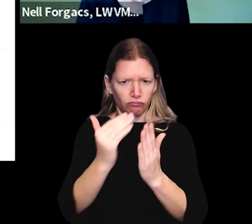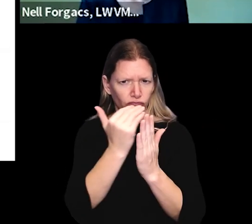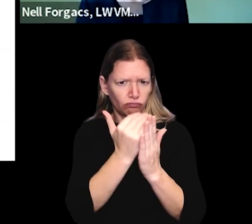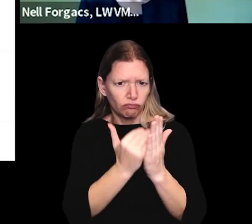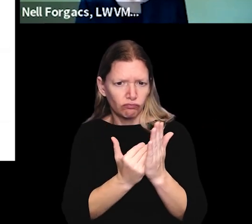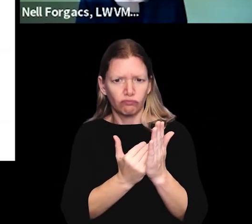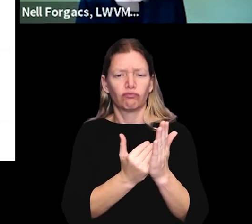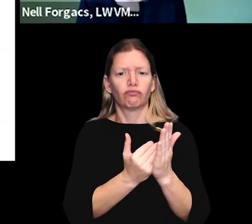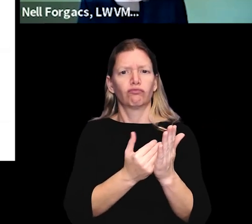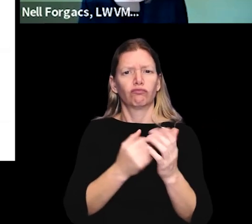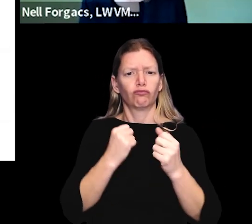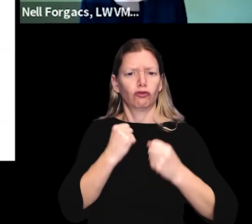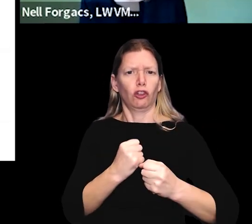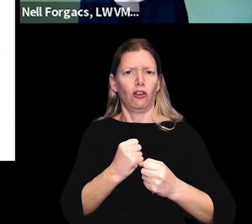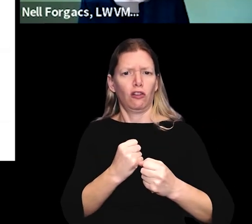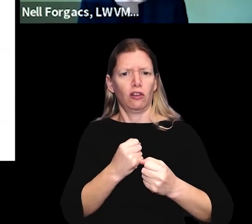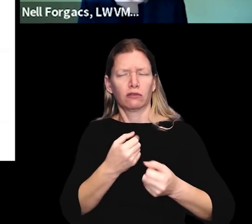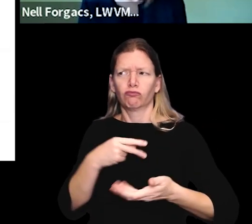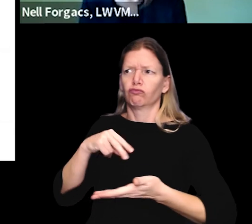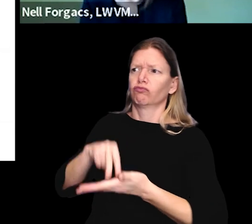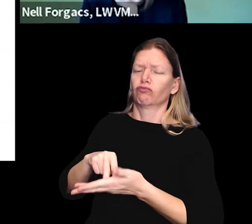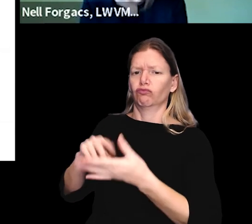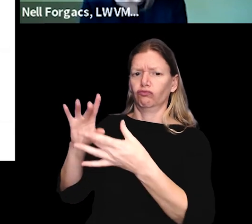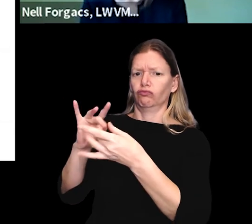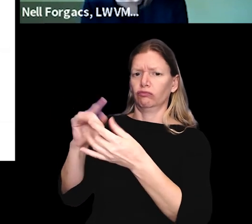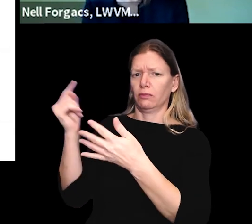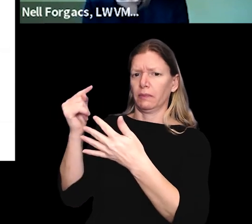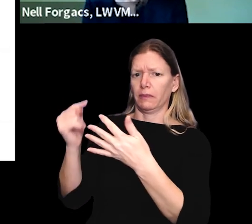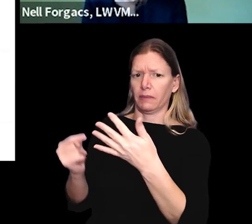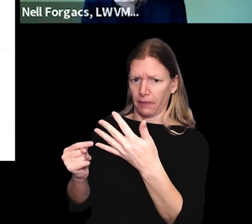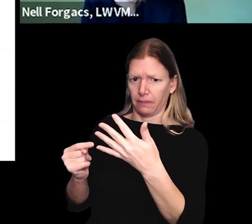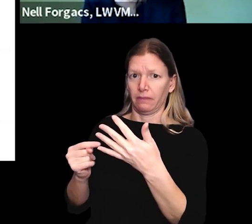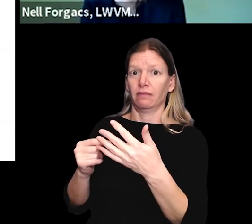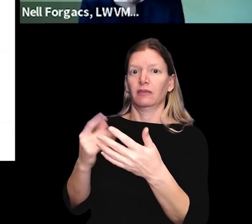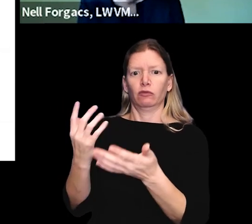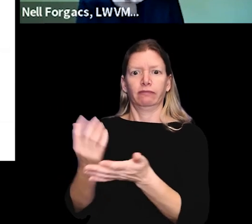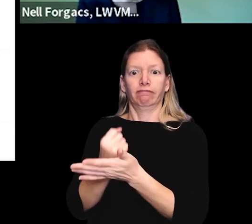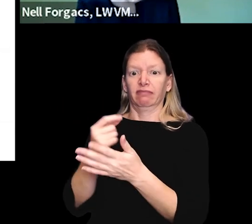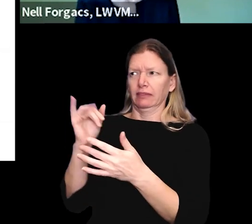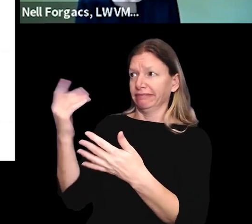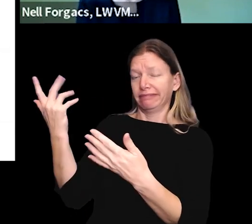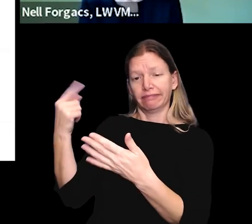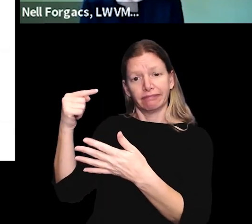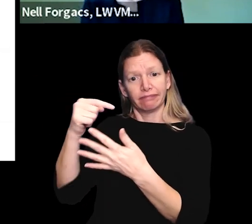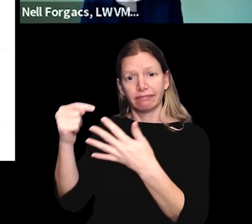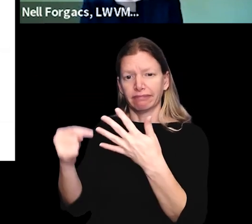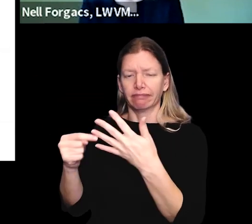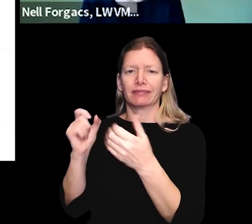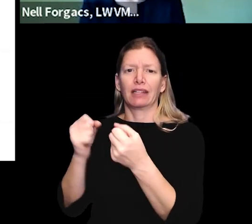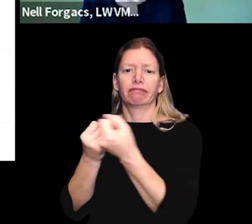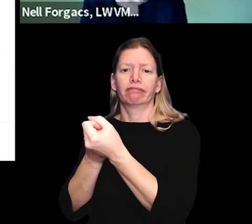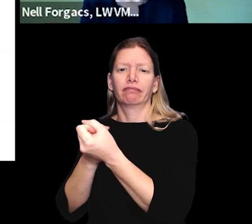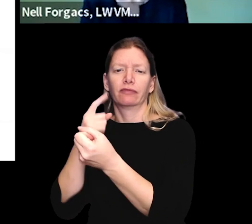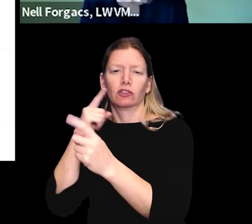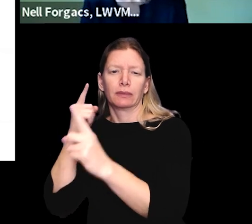created position in order to advocate. Once we have a position, then we can use that position to